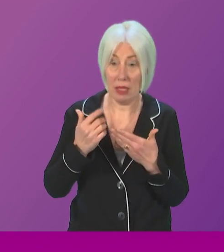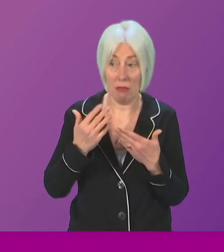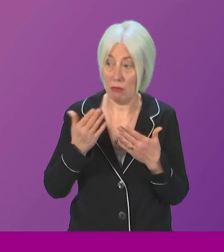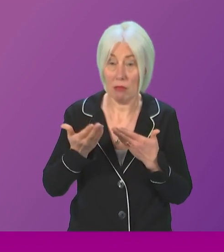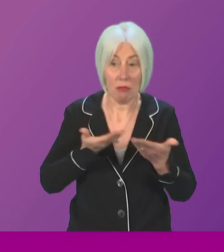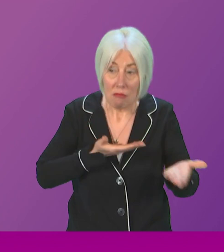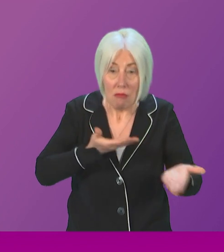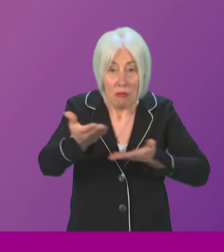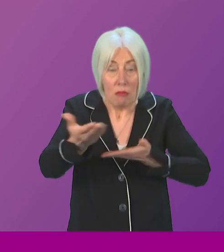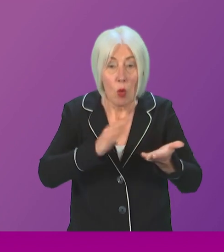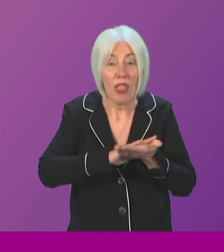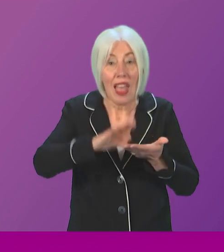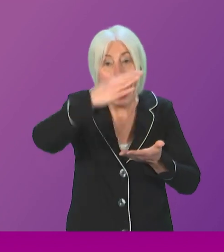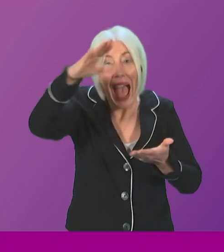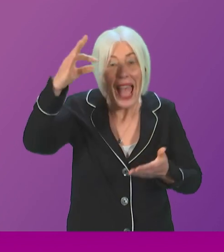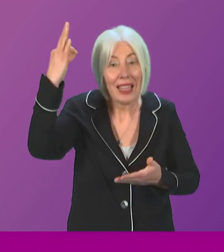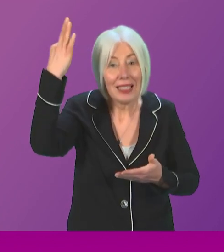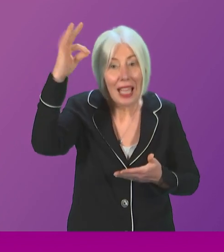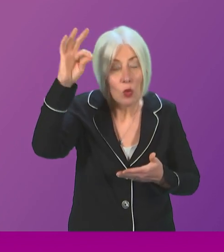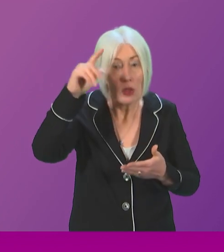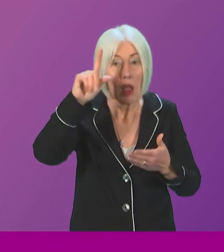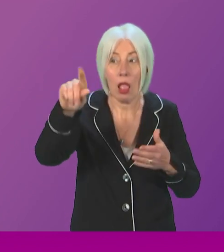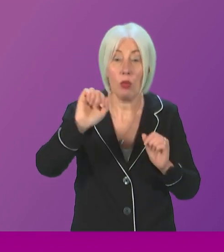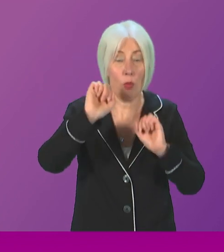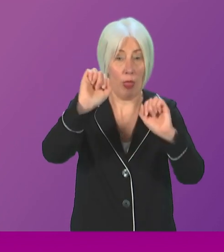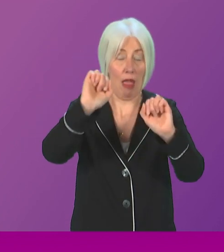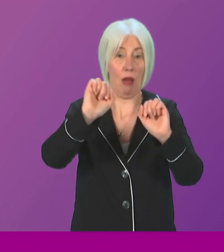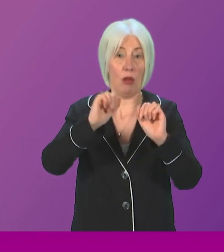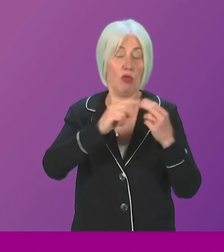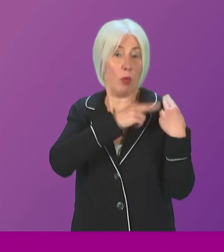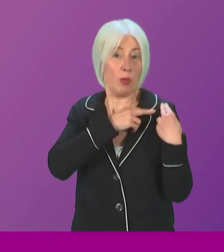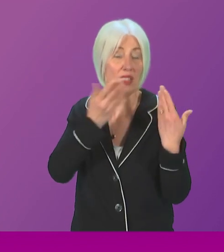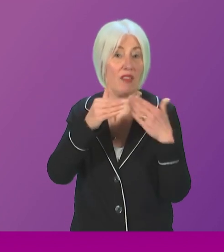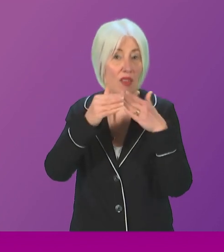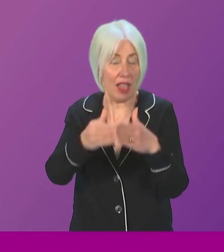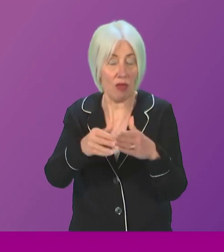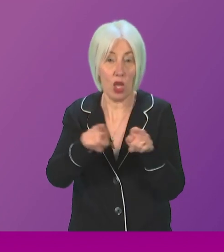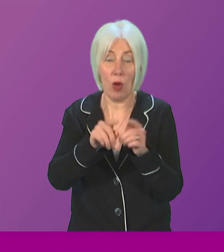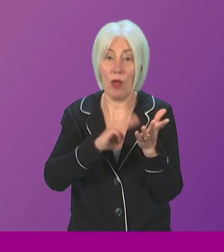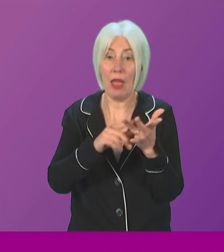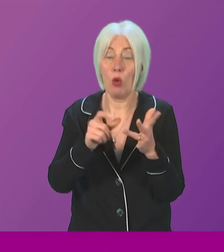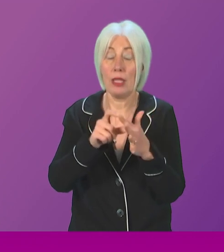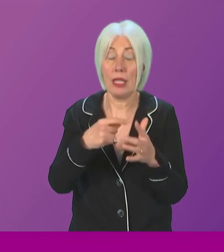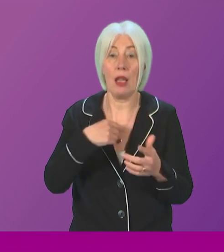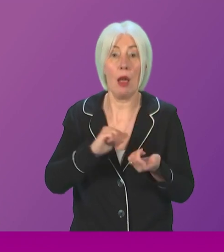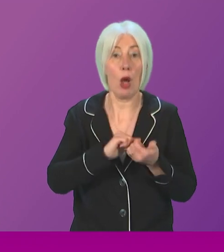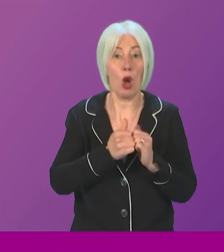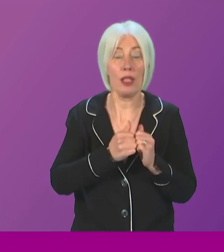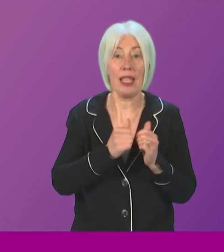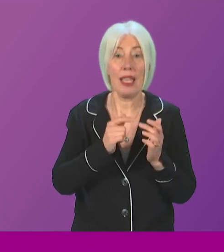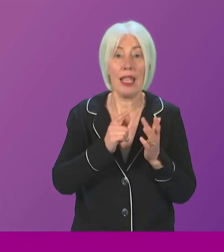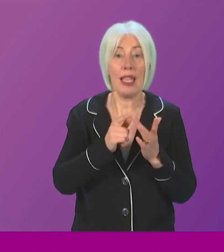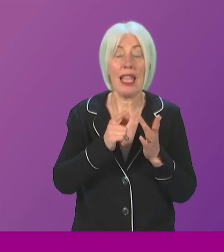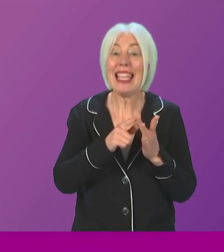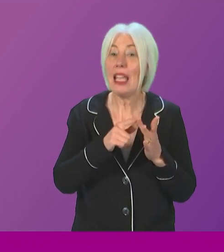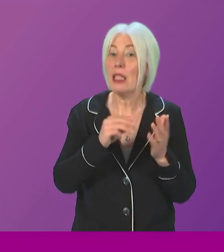that engagement between Highland Council. know the Corrin Ferry is their responsibility, uh, and, uh, the MOD. In fact, it was my colleague, uh, Ian Blackford,